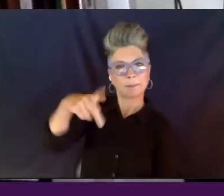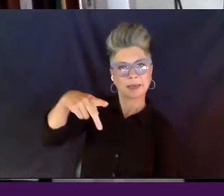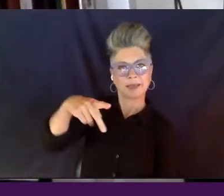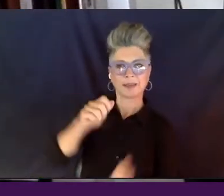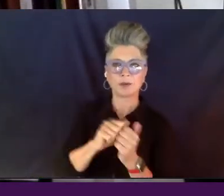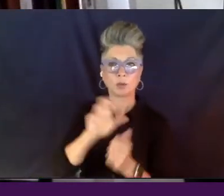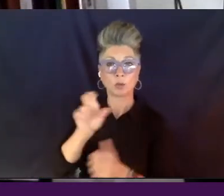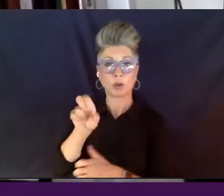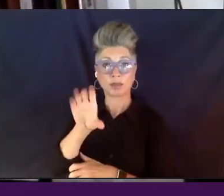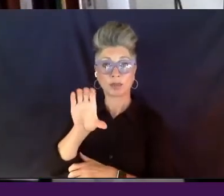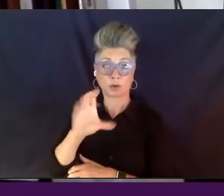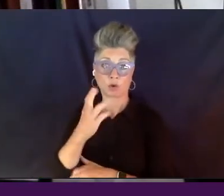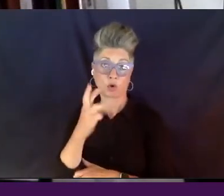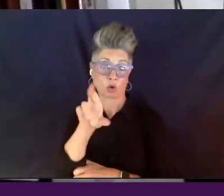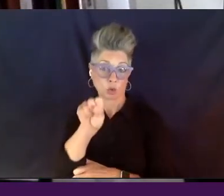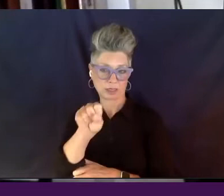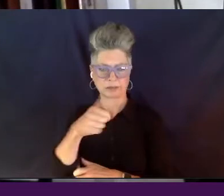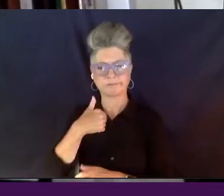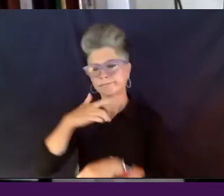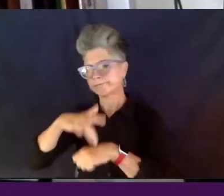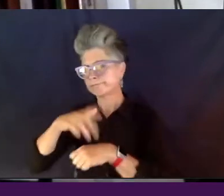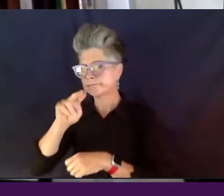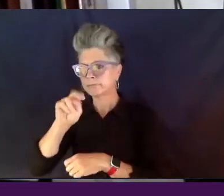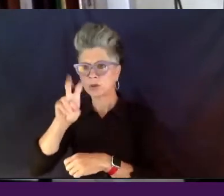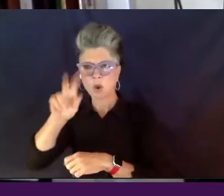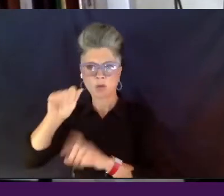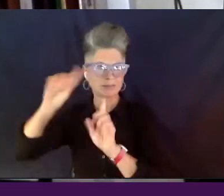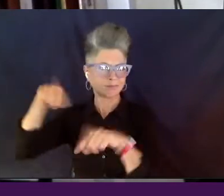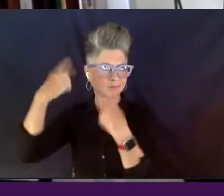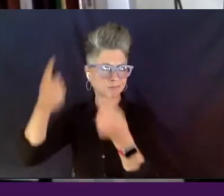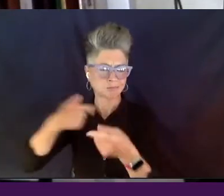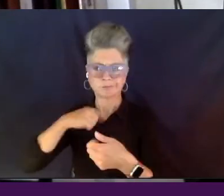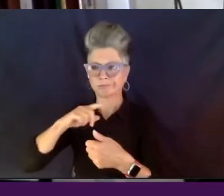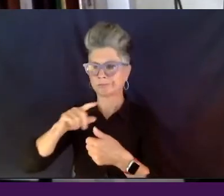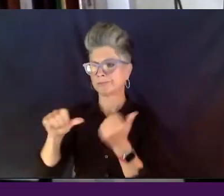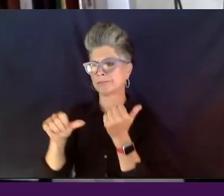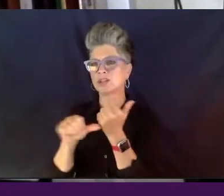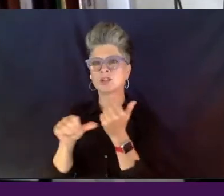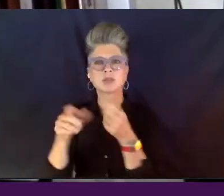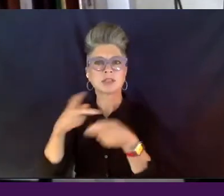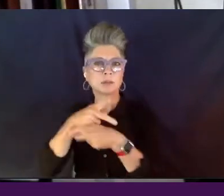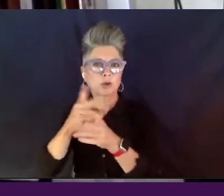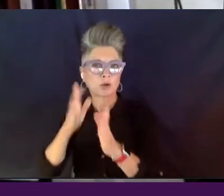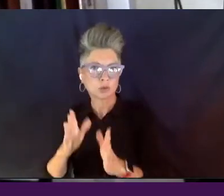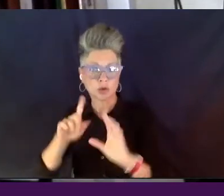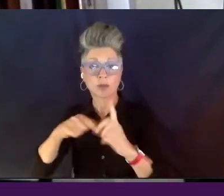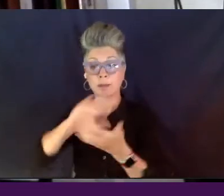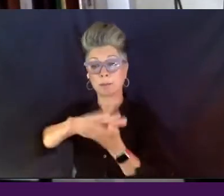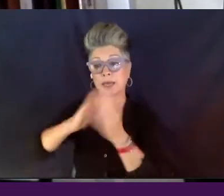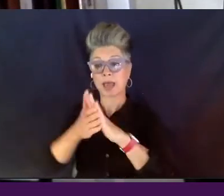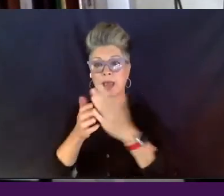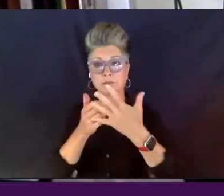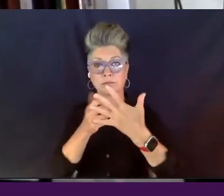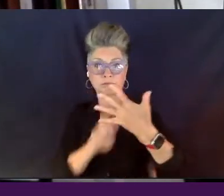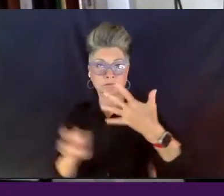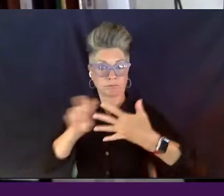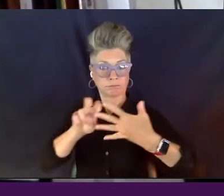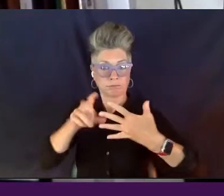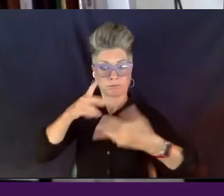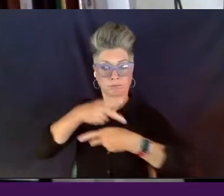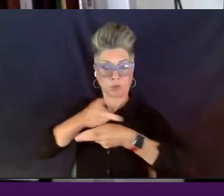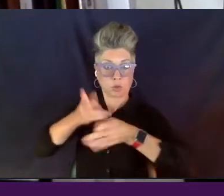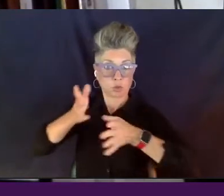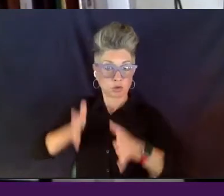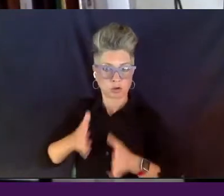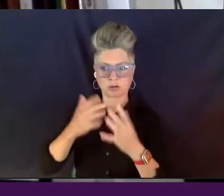I've been at Nova for a very long time, started as an associate producer and then was a producer. And as Chris said, we just took